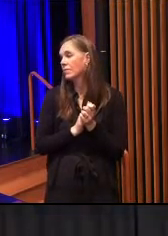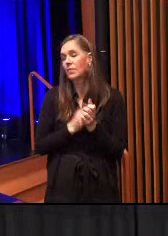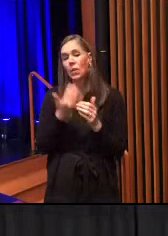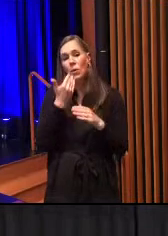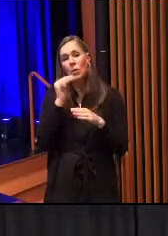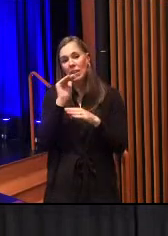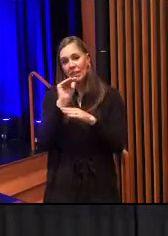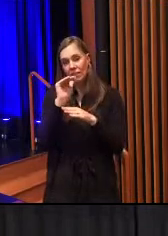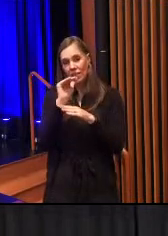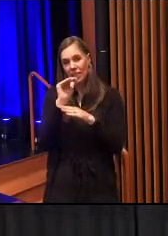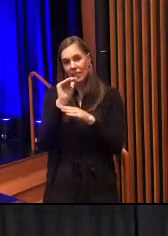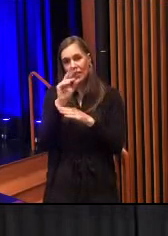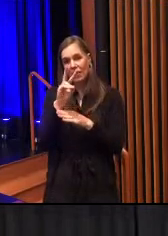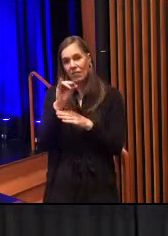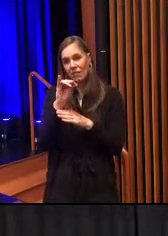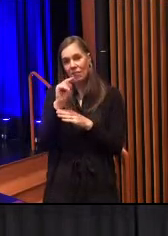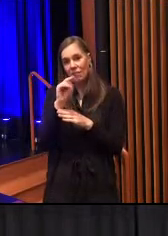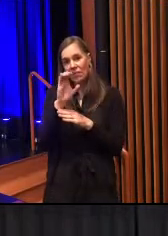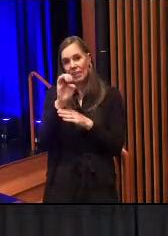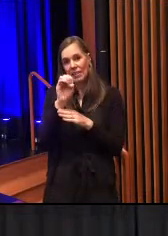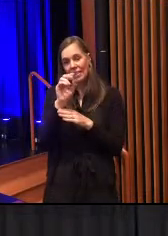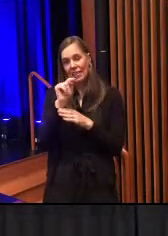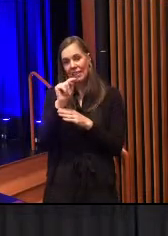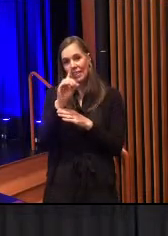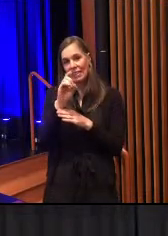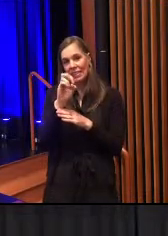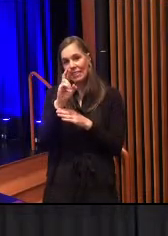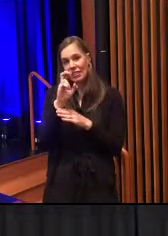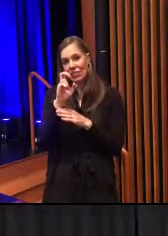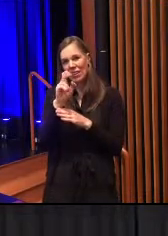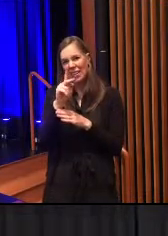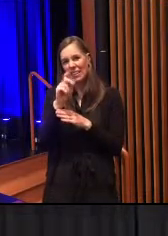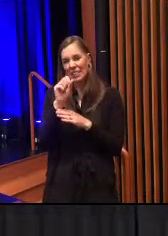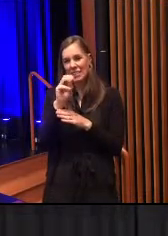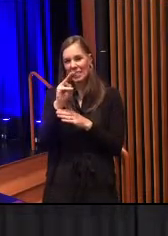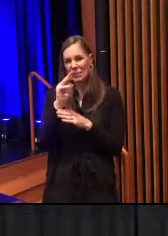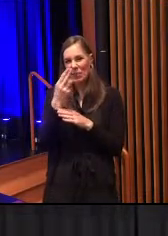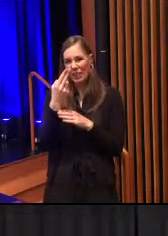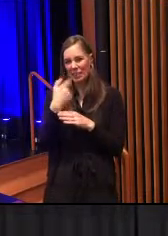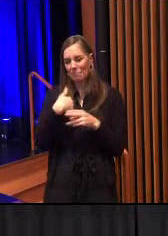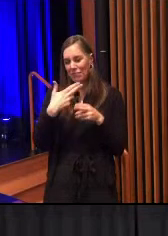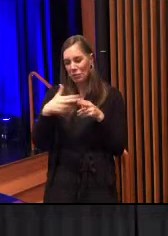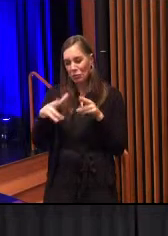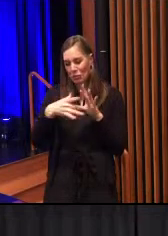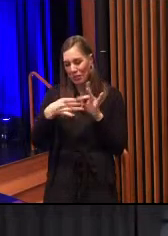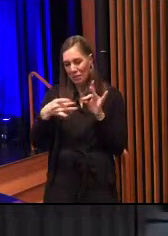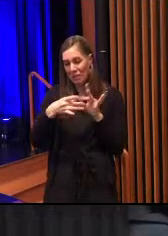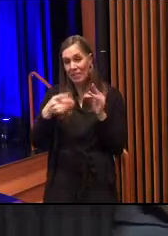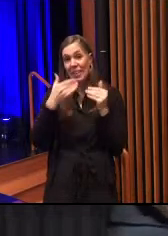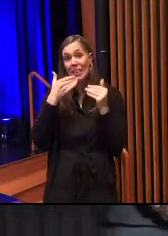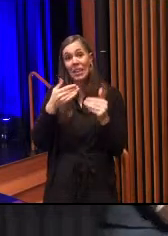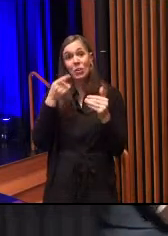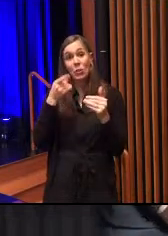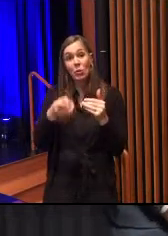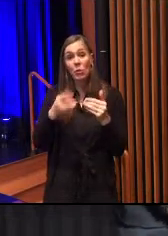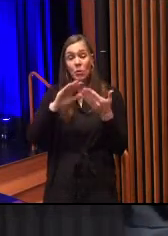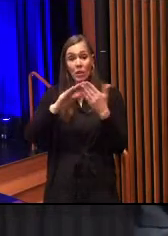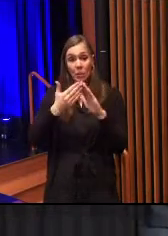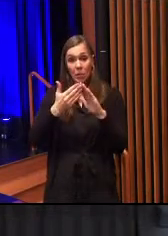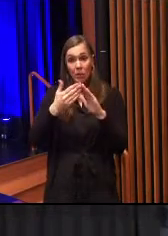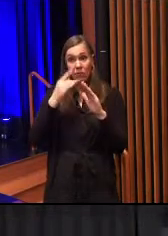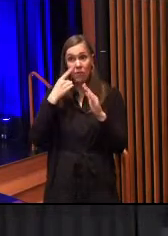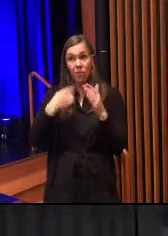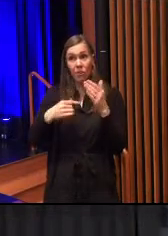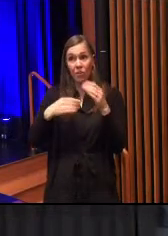Good evening. I'm Vincent Derrick Smith. Not going to be before you long, but I do want to thank you, the community, for